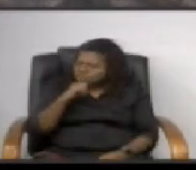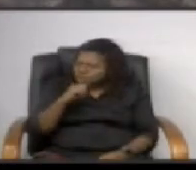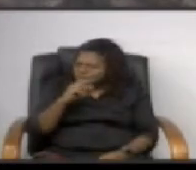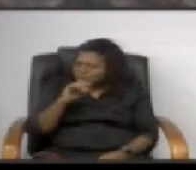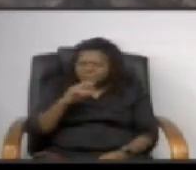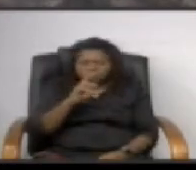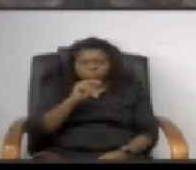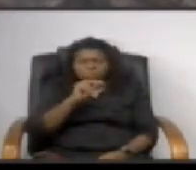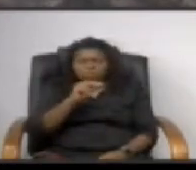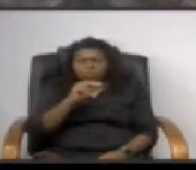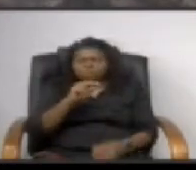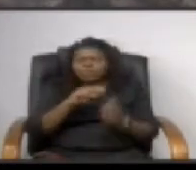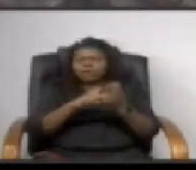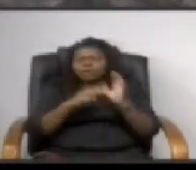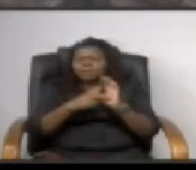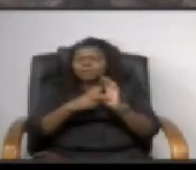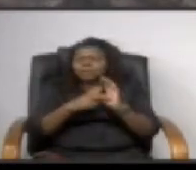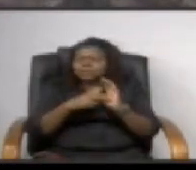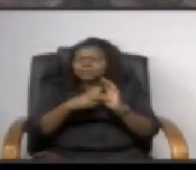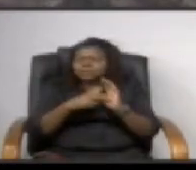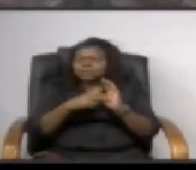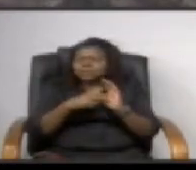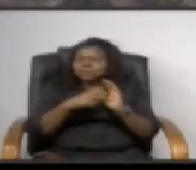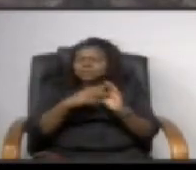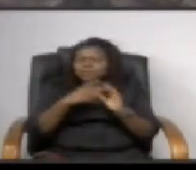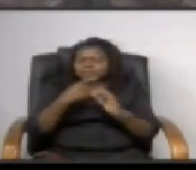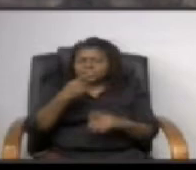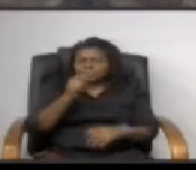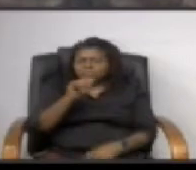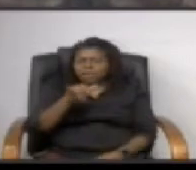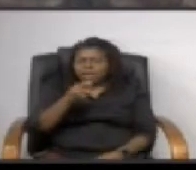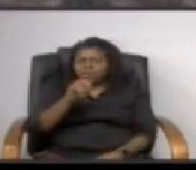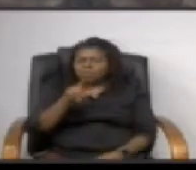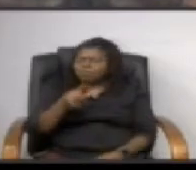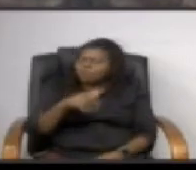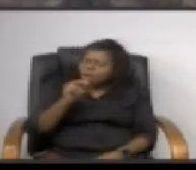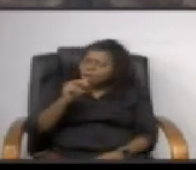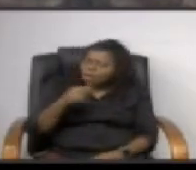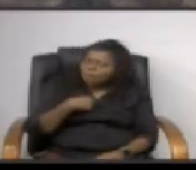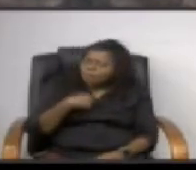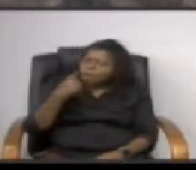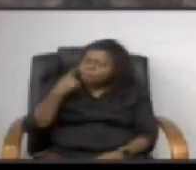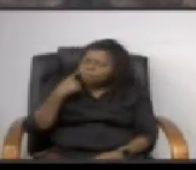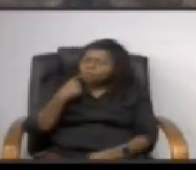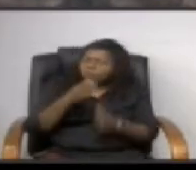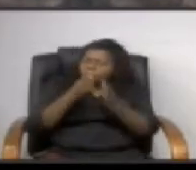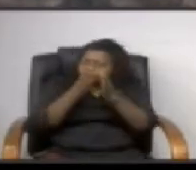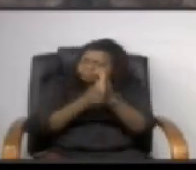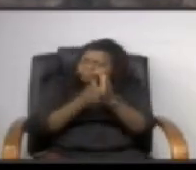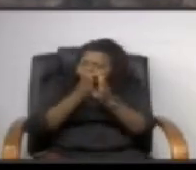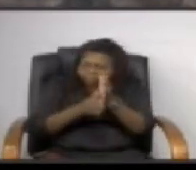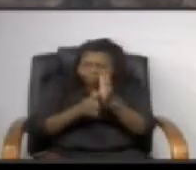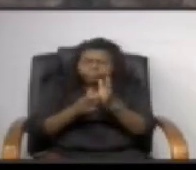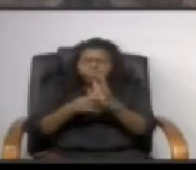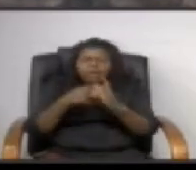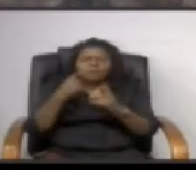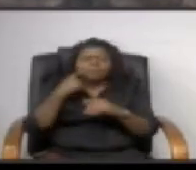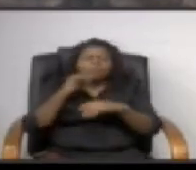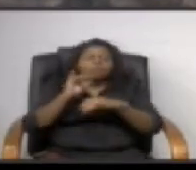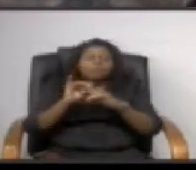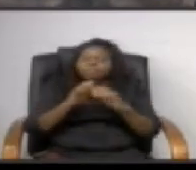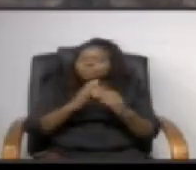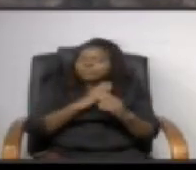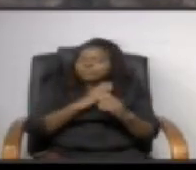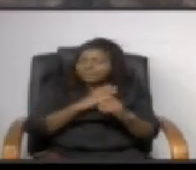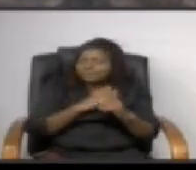means an extra wall separating wall oh okay i thought there was like an extra layers of stuff that um but